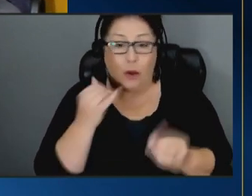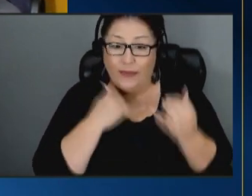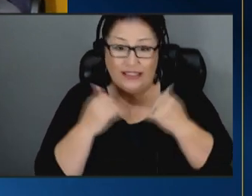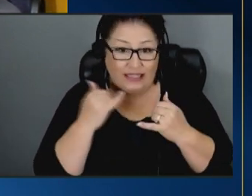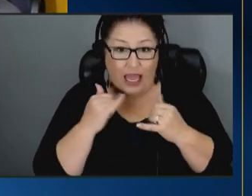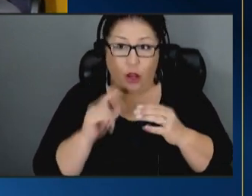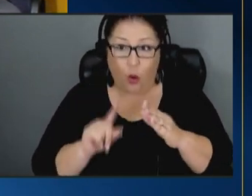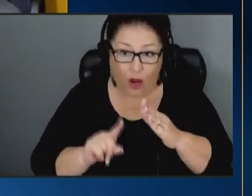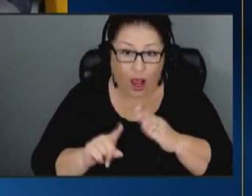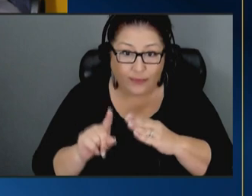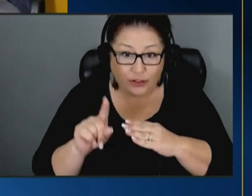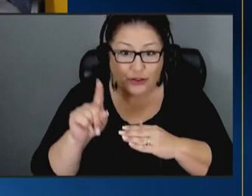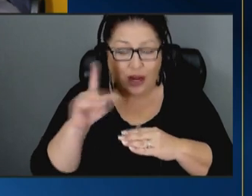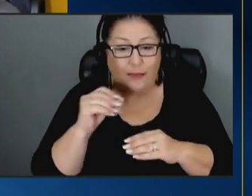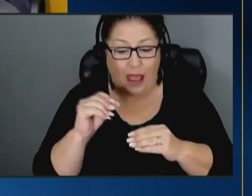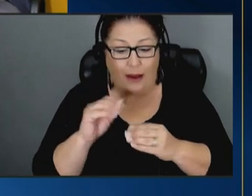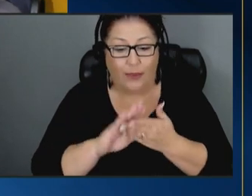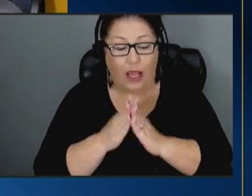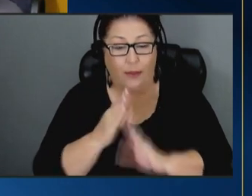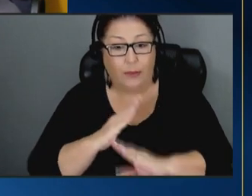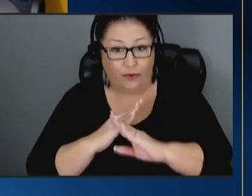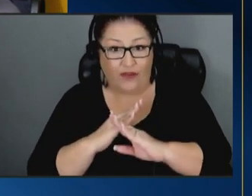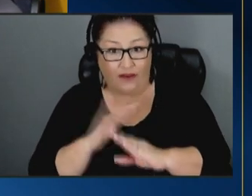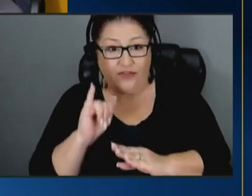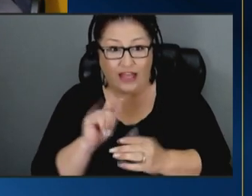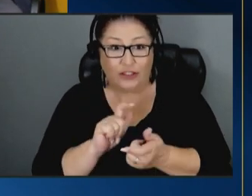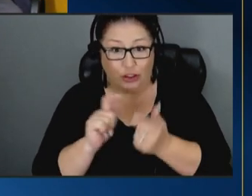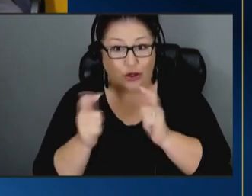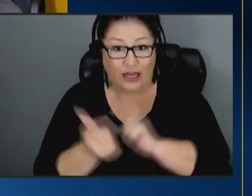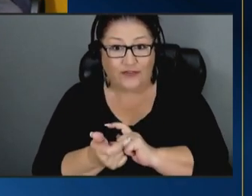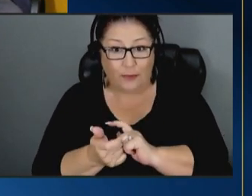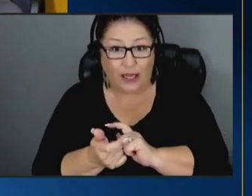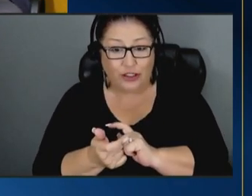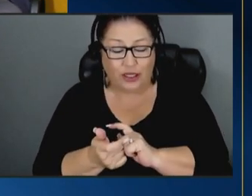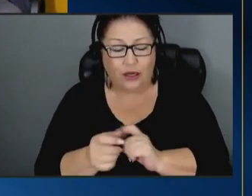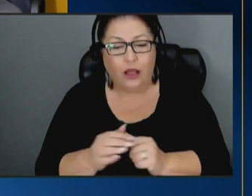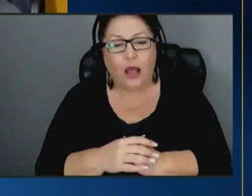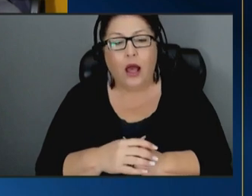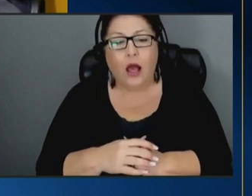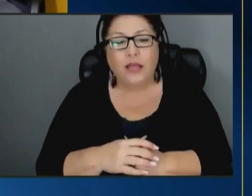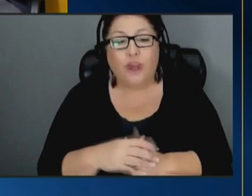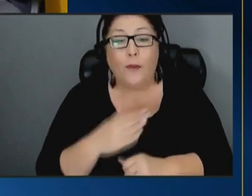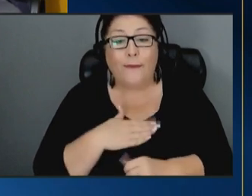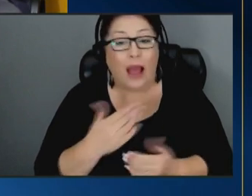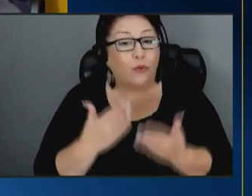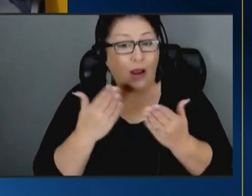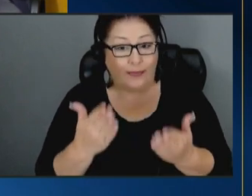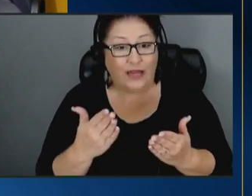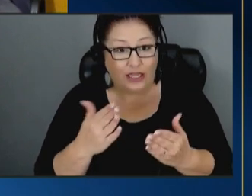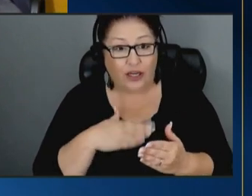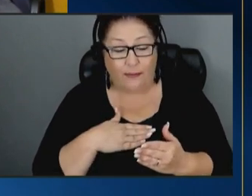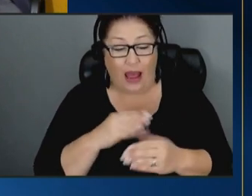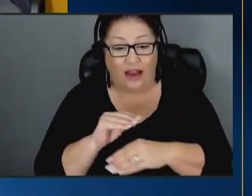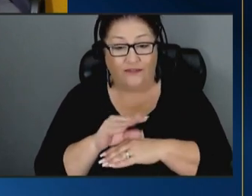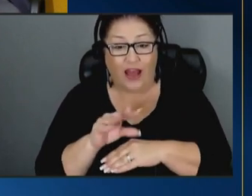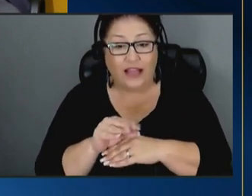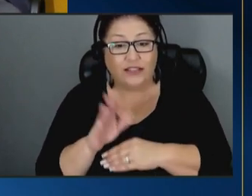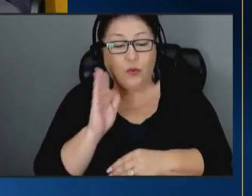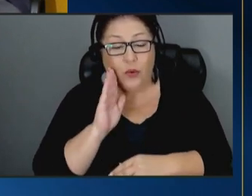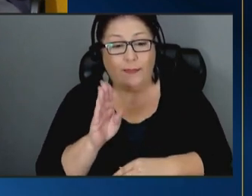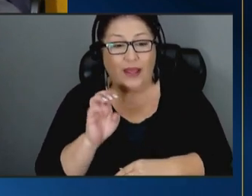and being prevention preventative is a transformation in these systems and so um my recommendation or my piece of advice would be that